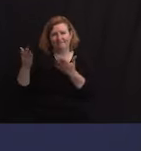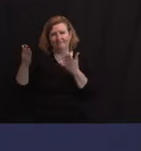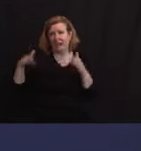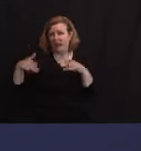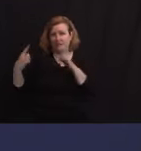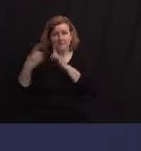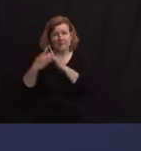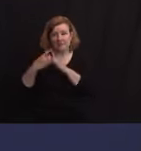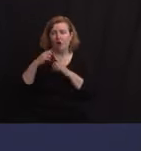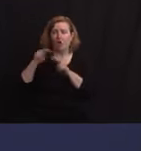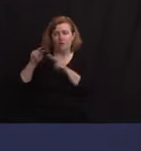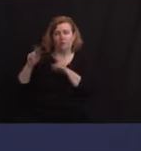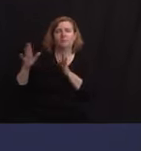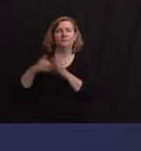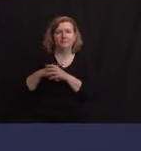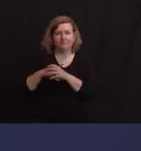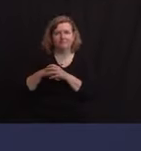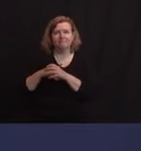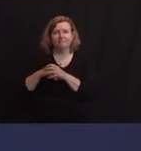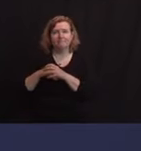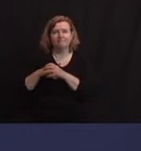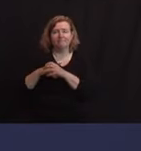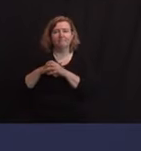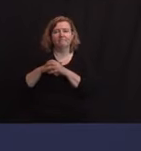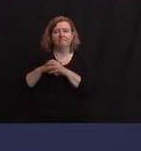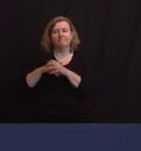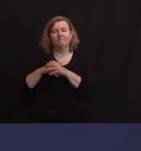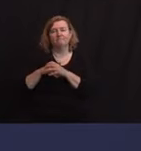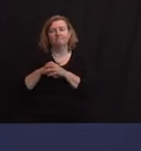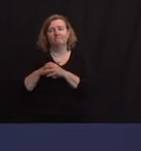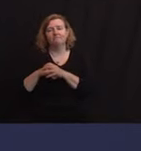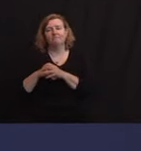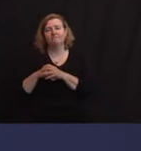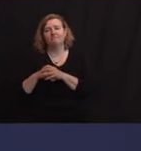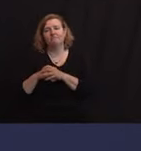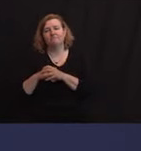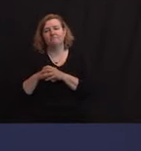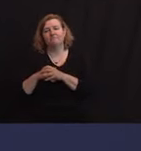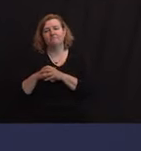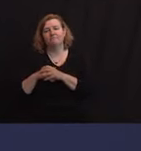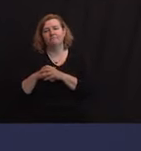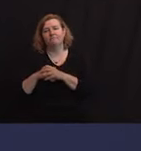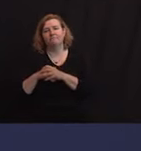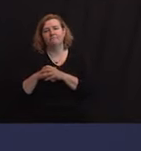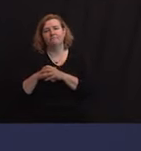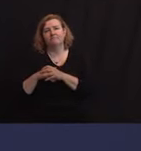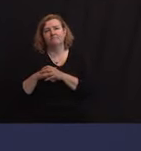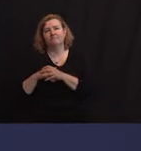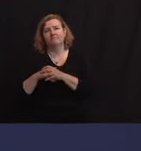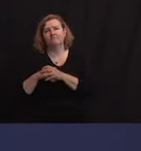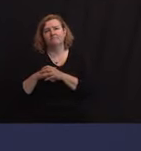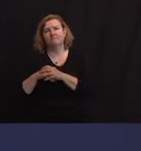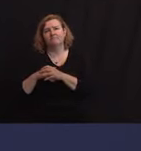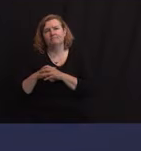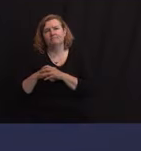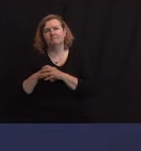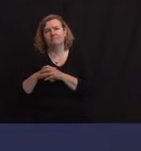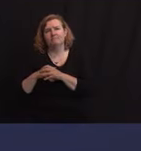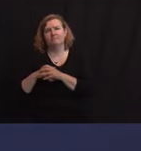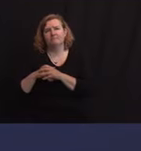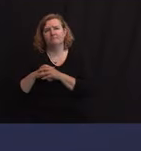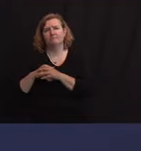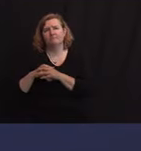look forward to. Listen, I think we'll take it as we have for moment one. We're going to, you know, Frank Lautenberg